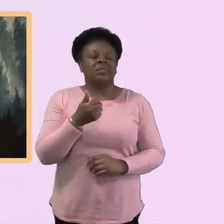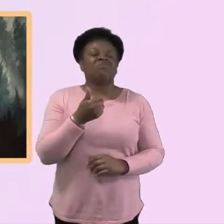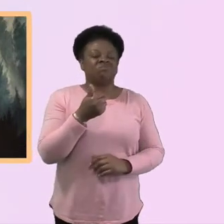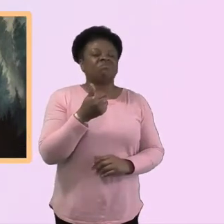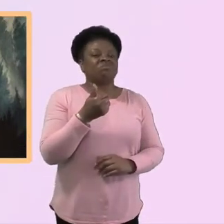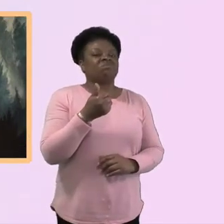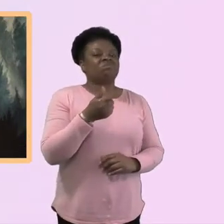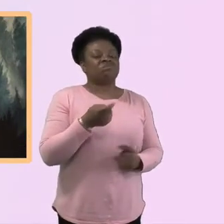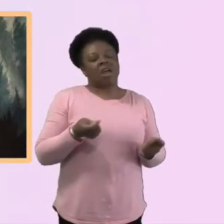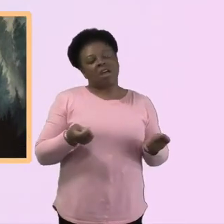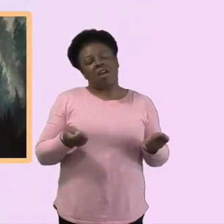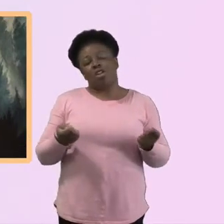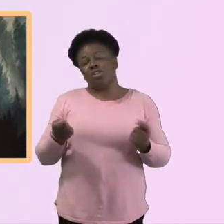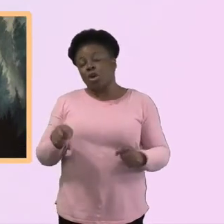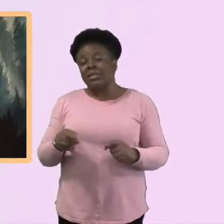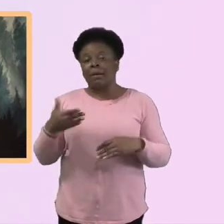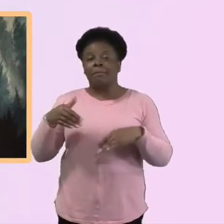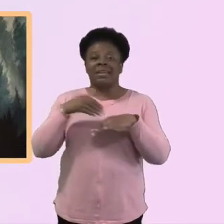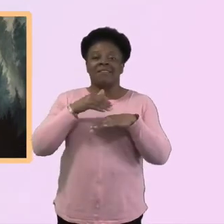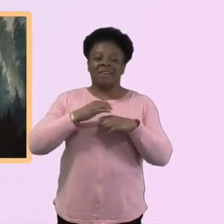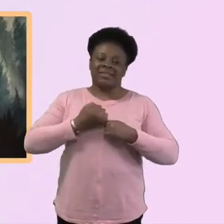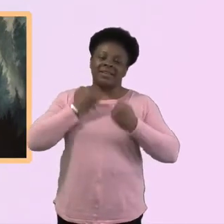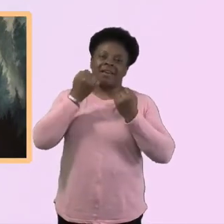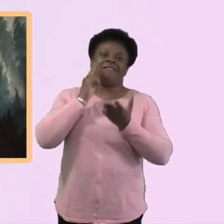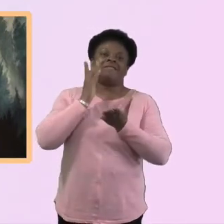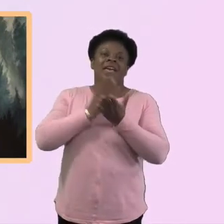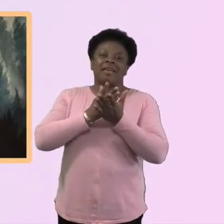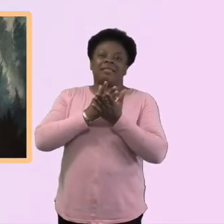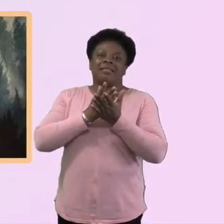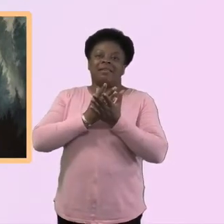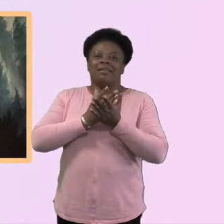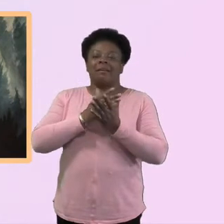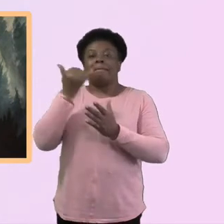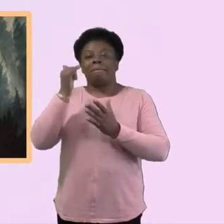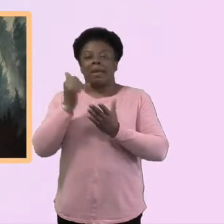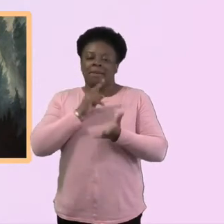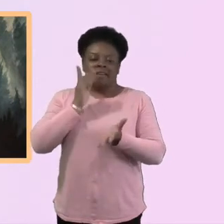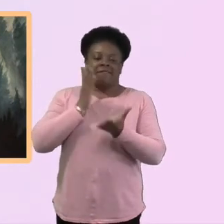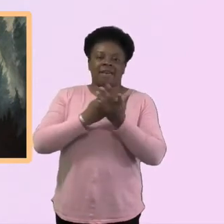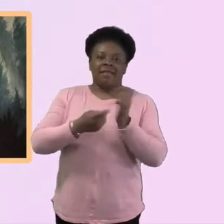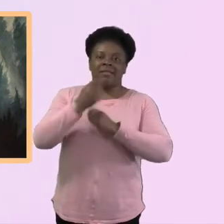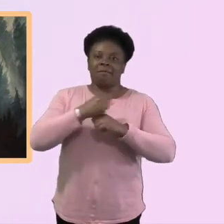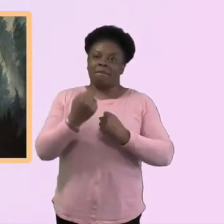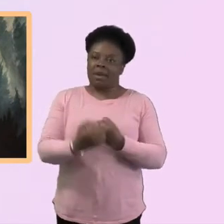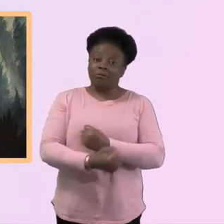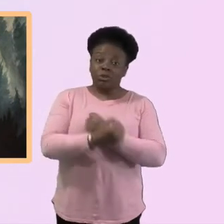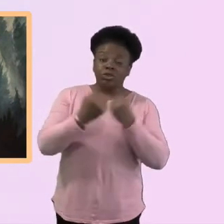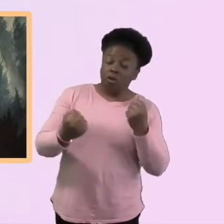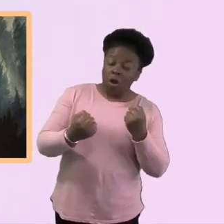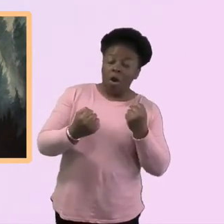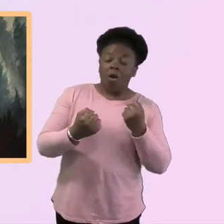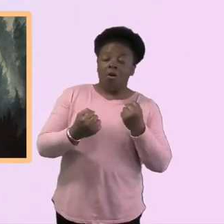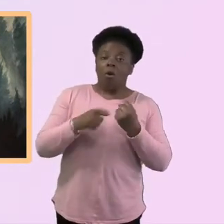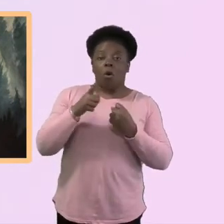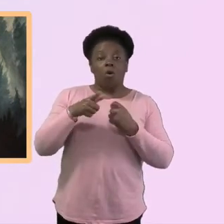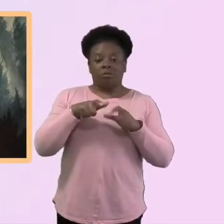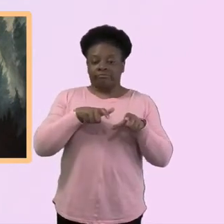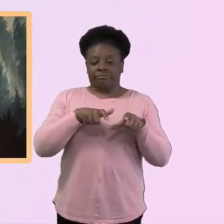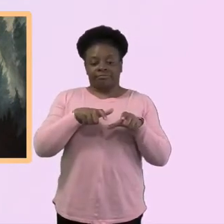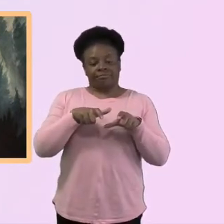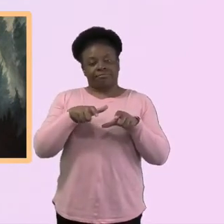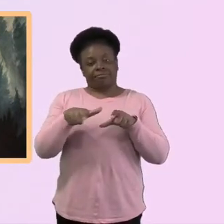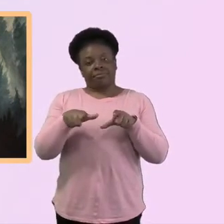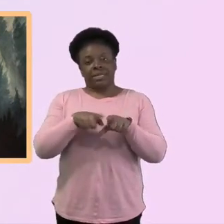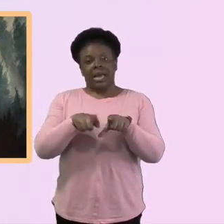of our faith. I, I, either stronger, um, or like, I think the challenges of lockdown and the, um, sort of challenge that's put on our faith